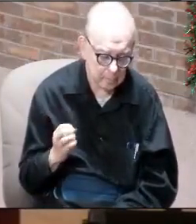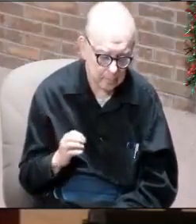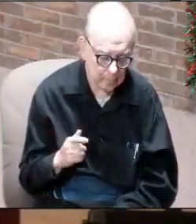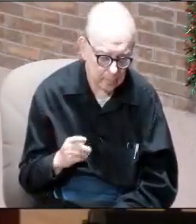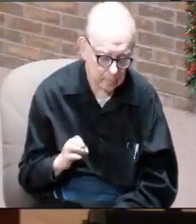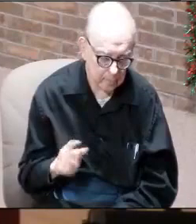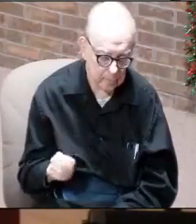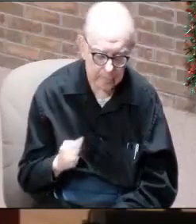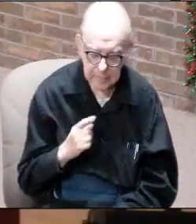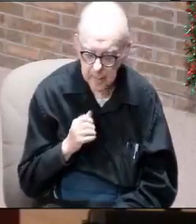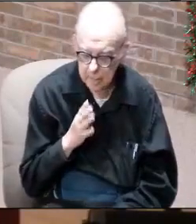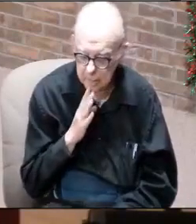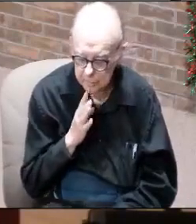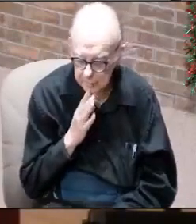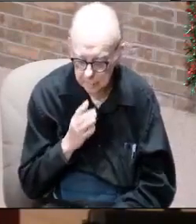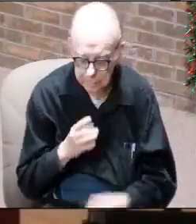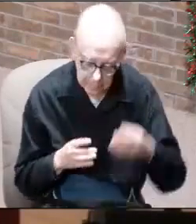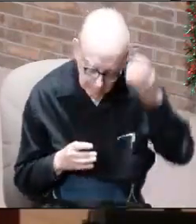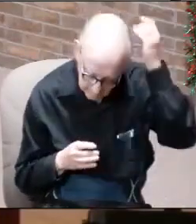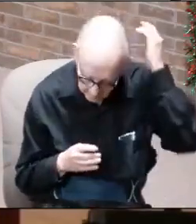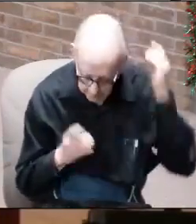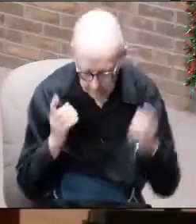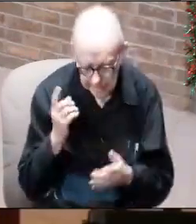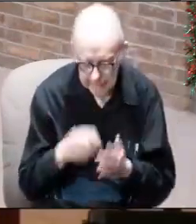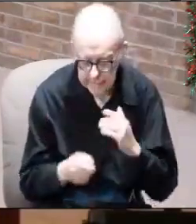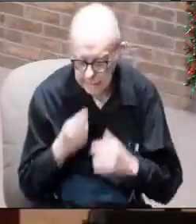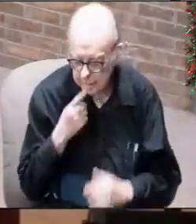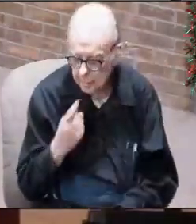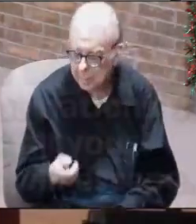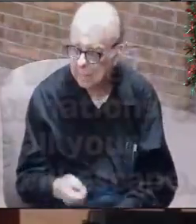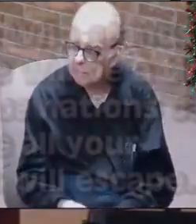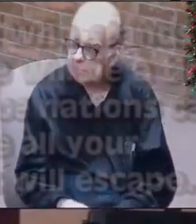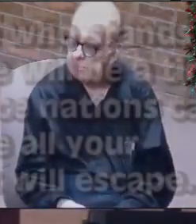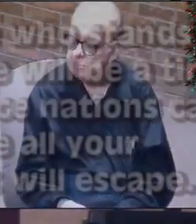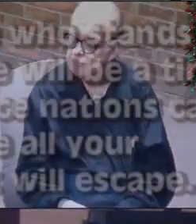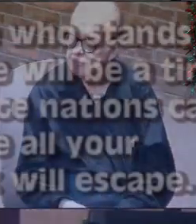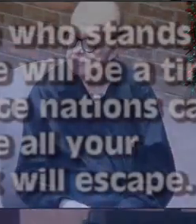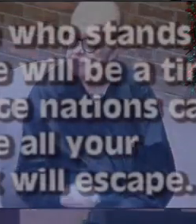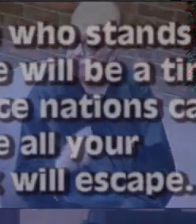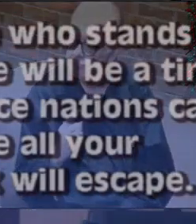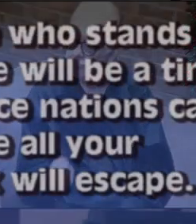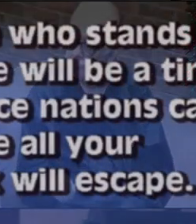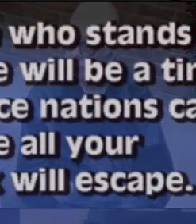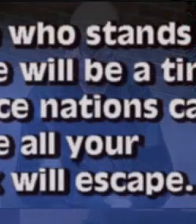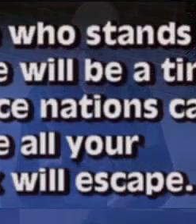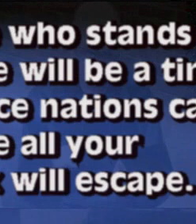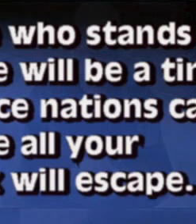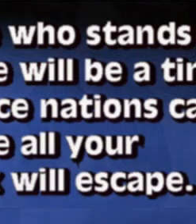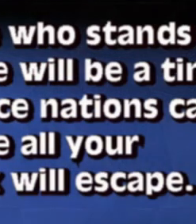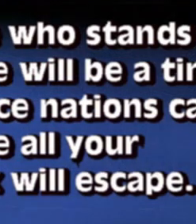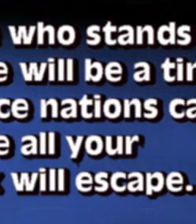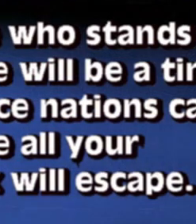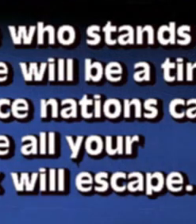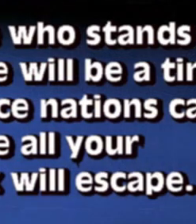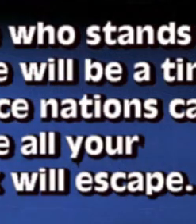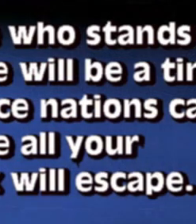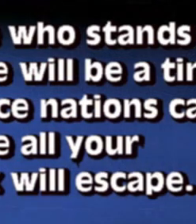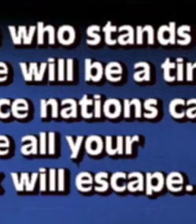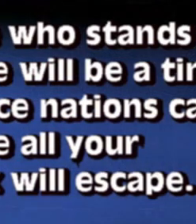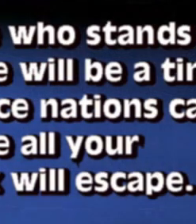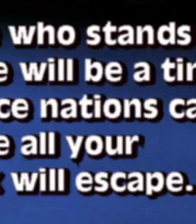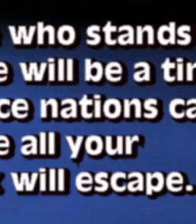to Daniel. And here's what he said. He said at that time, Michael,